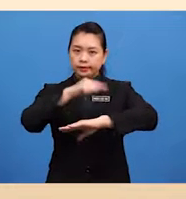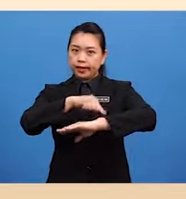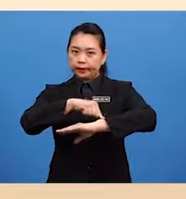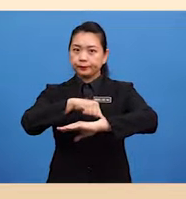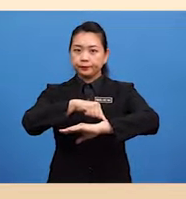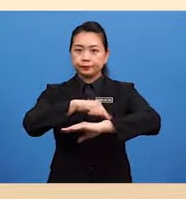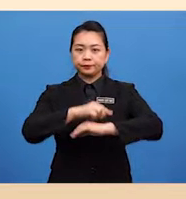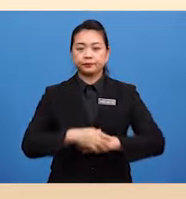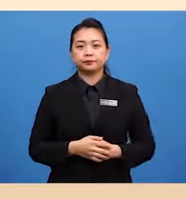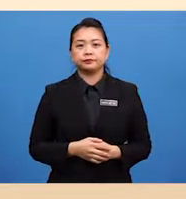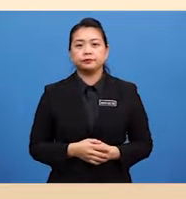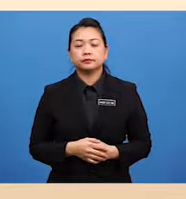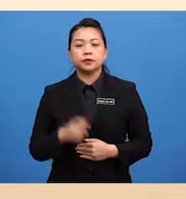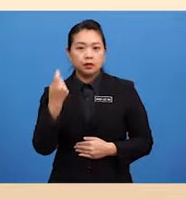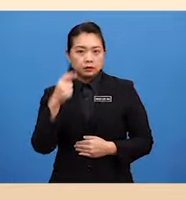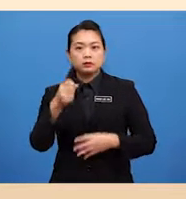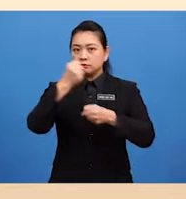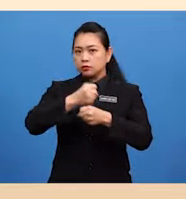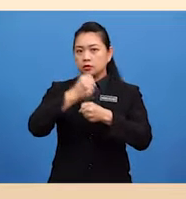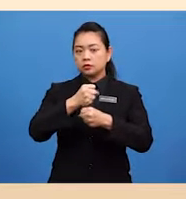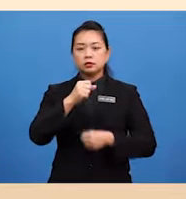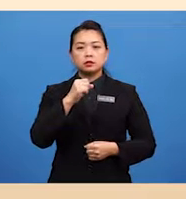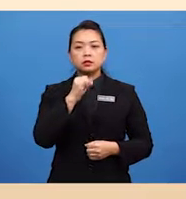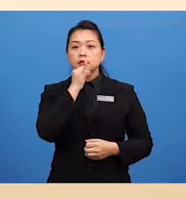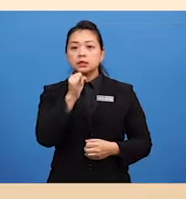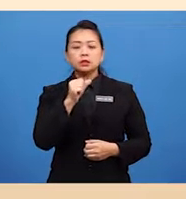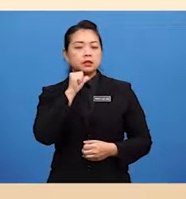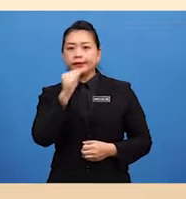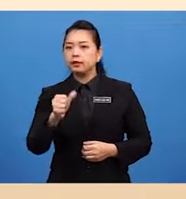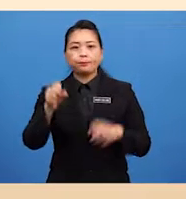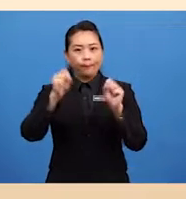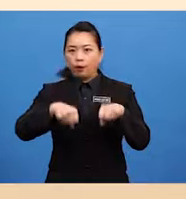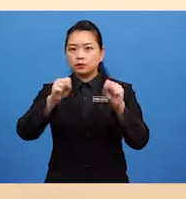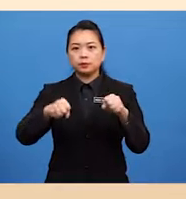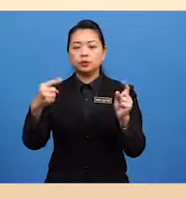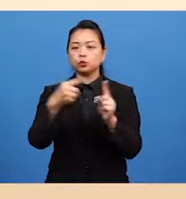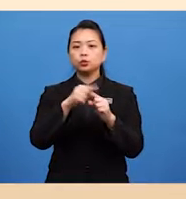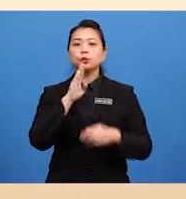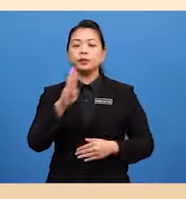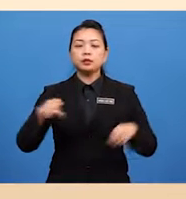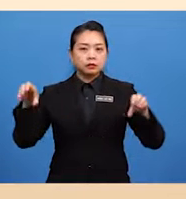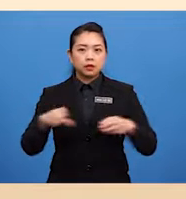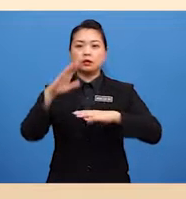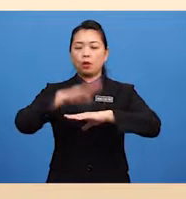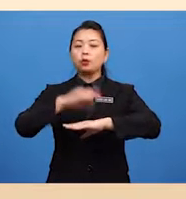The task is impossible to be done on time